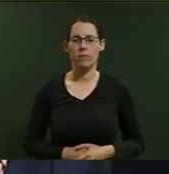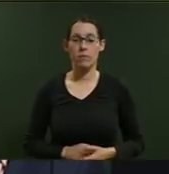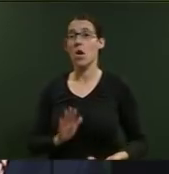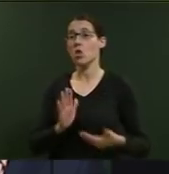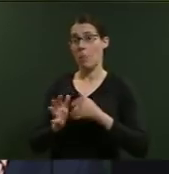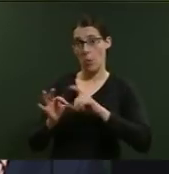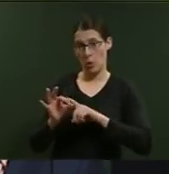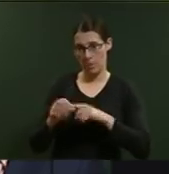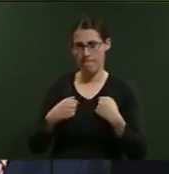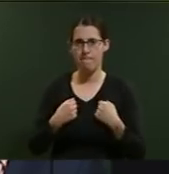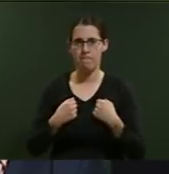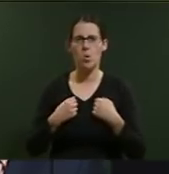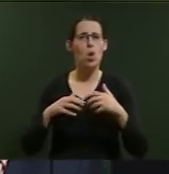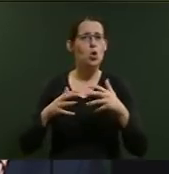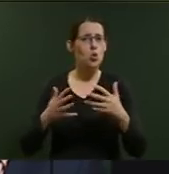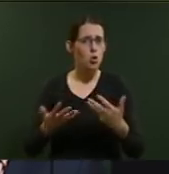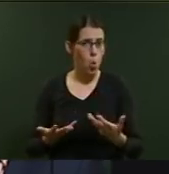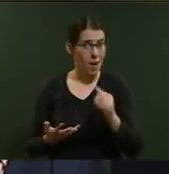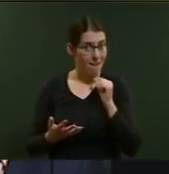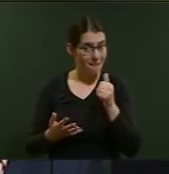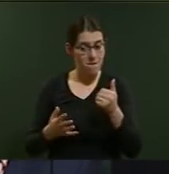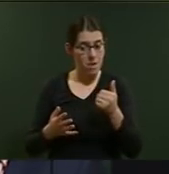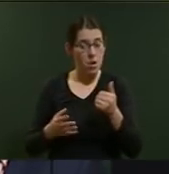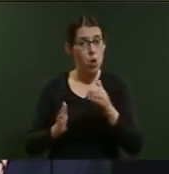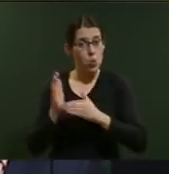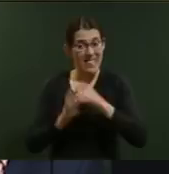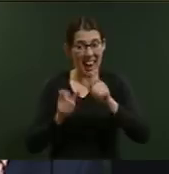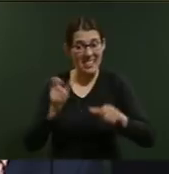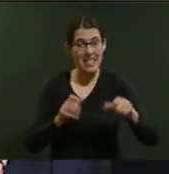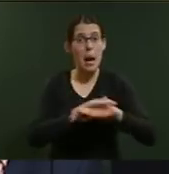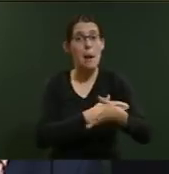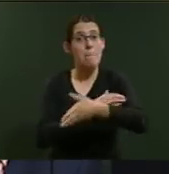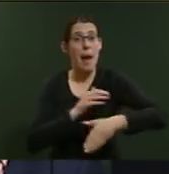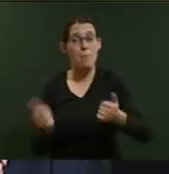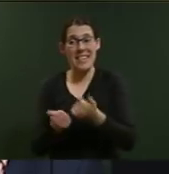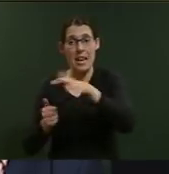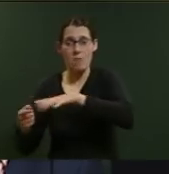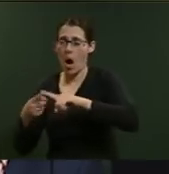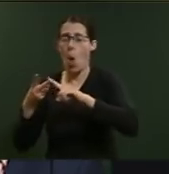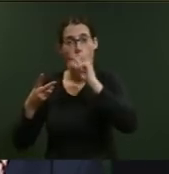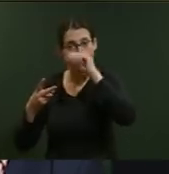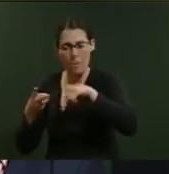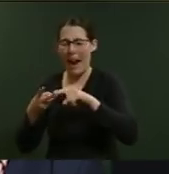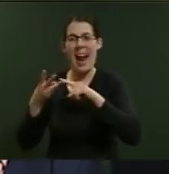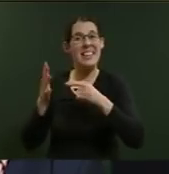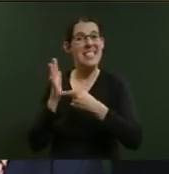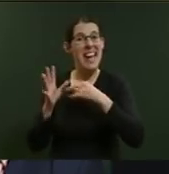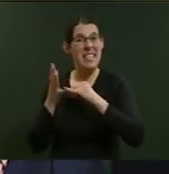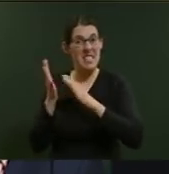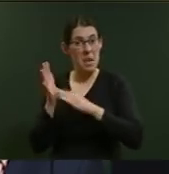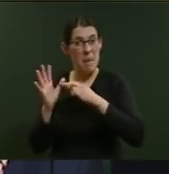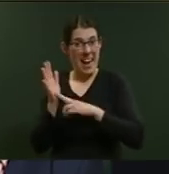Supplementary. So if unemployed New Zealanders in the Bay of Plenty, the Hawke's Bay and Tasman with